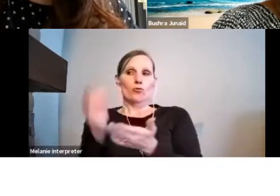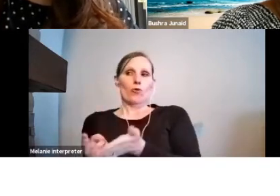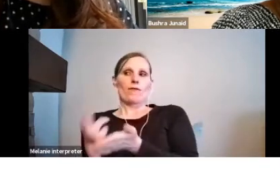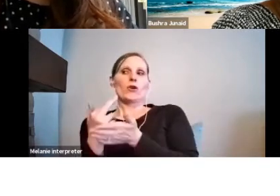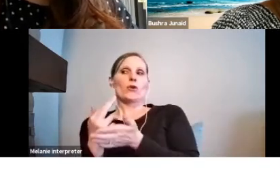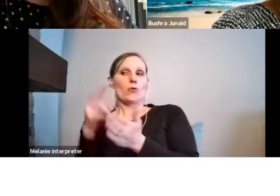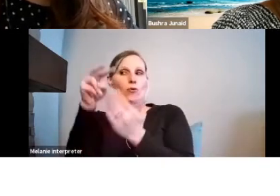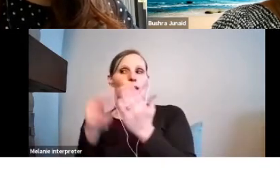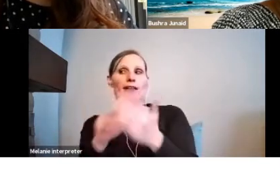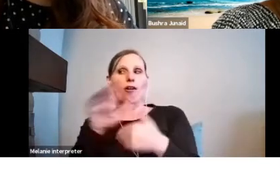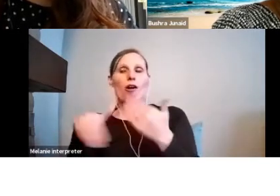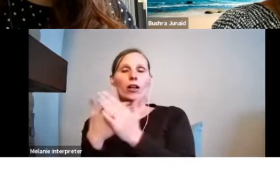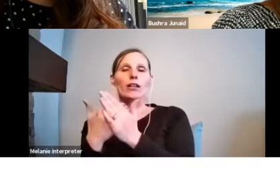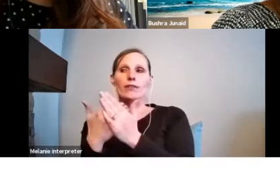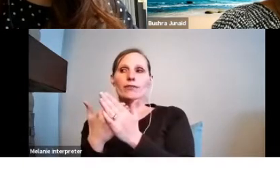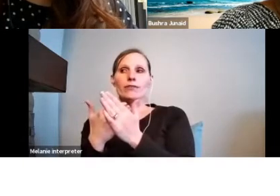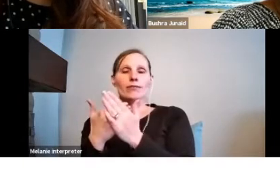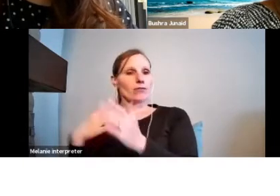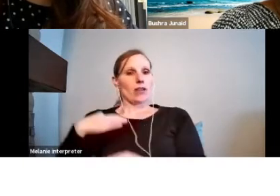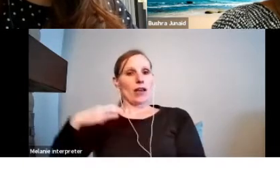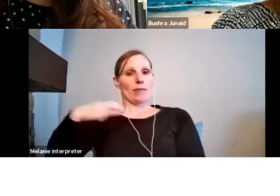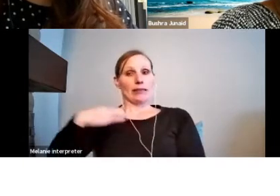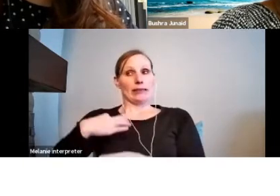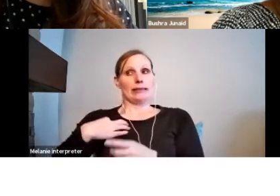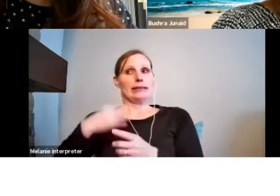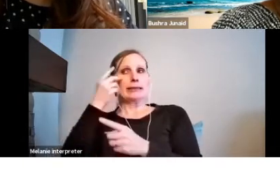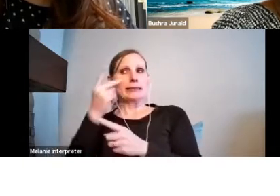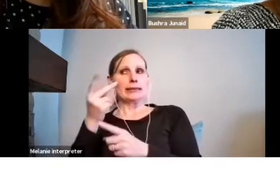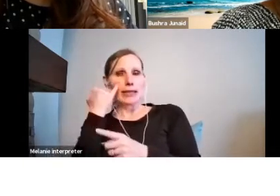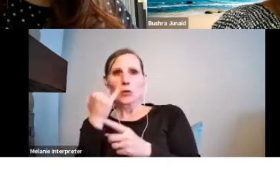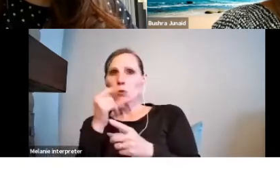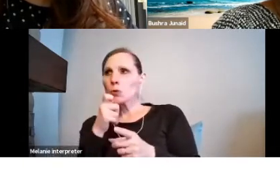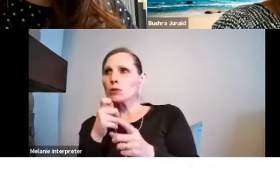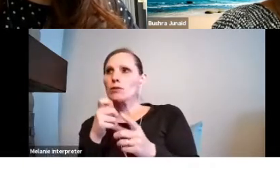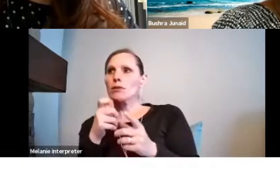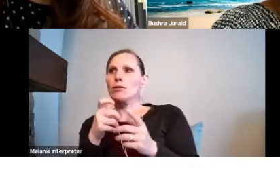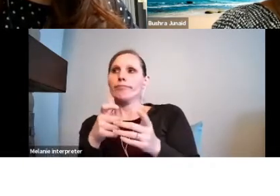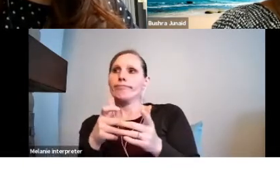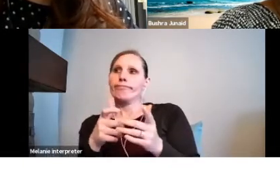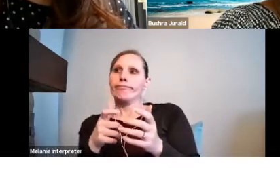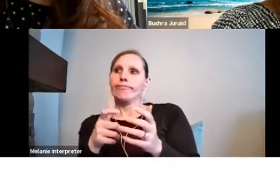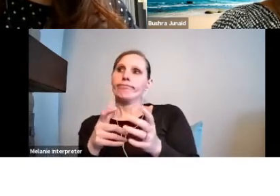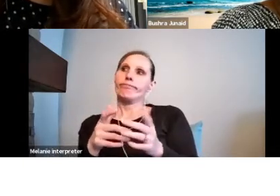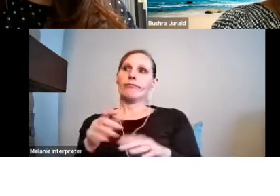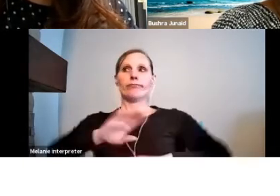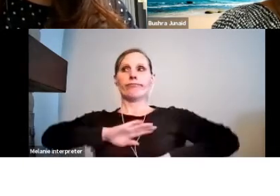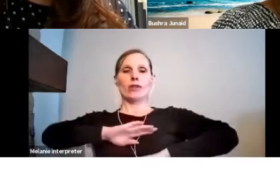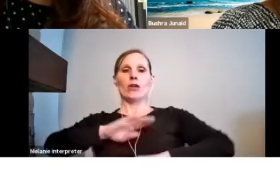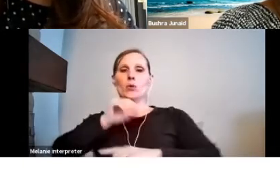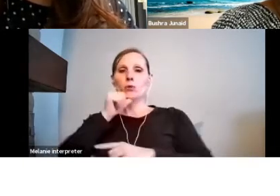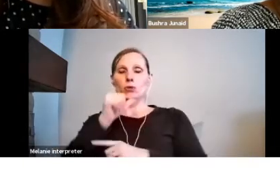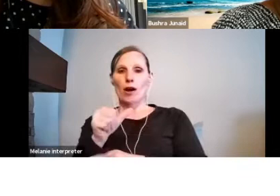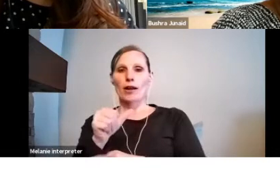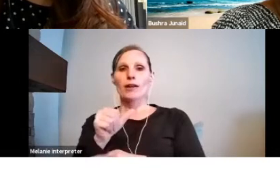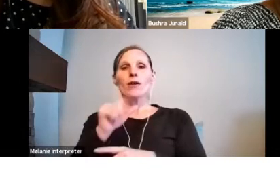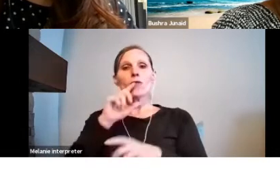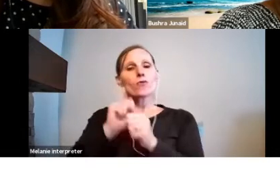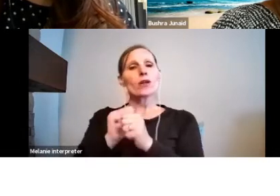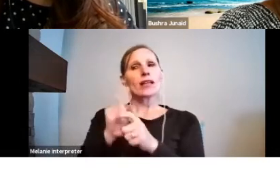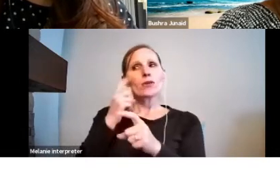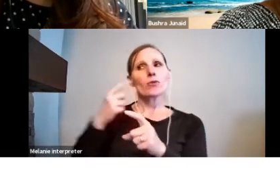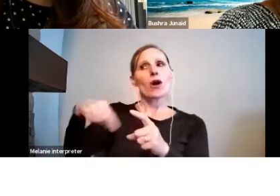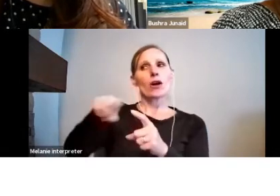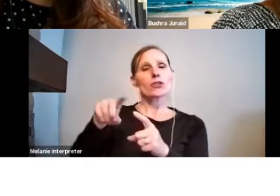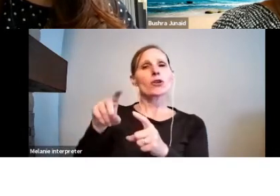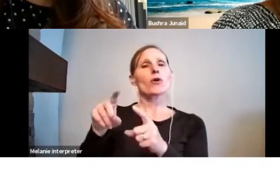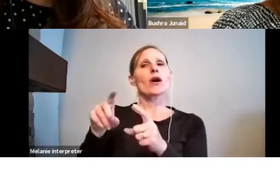to get a sense of what kinds of projects are at the table for review to determine the appropriate expertise that will